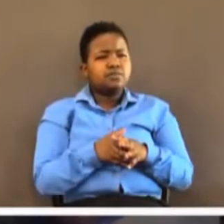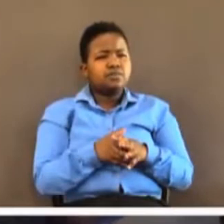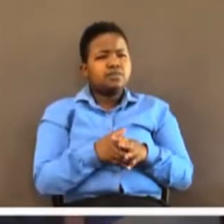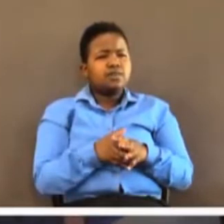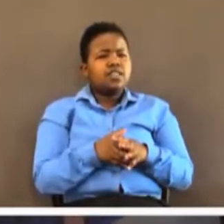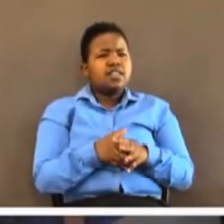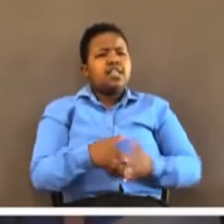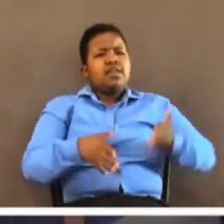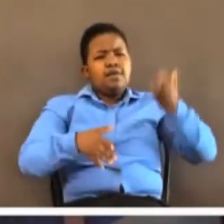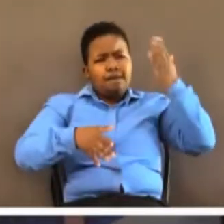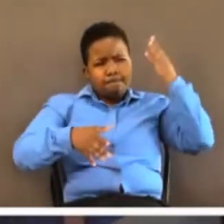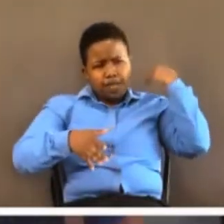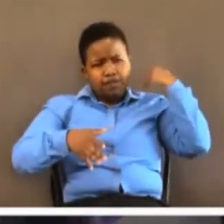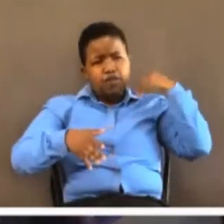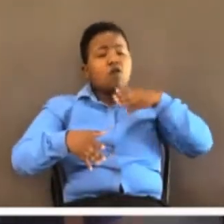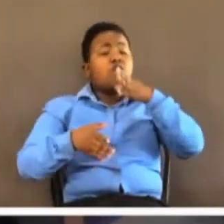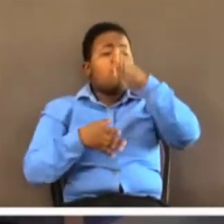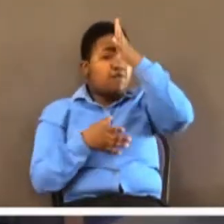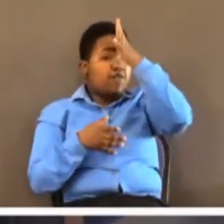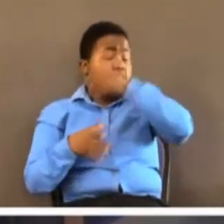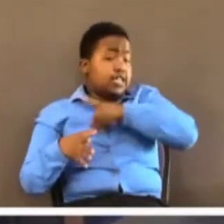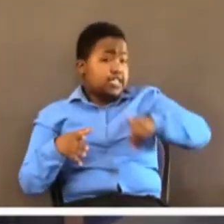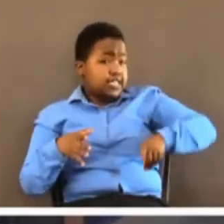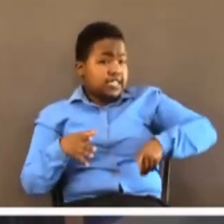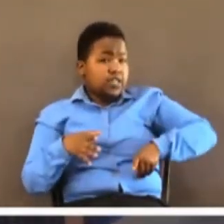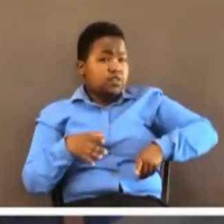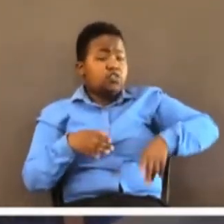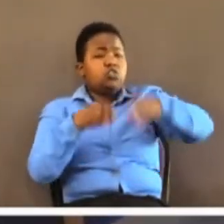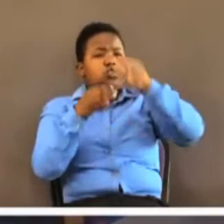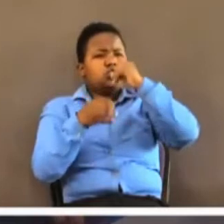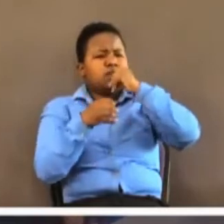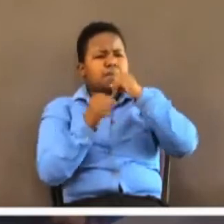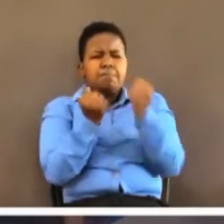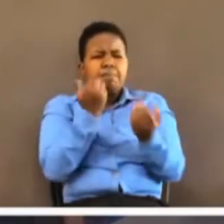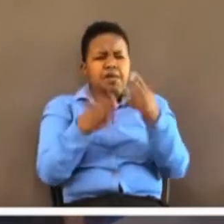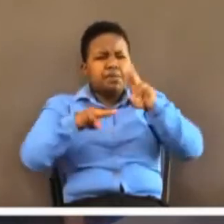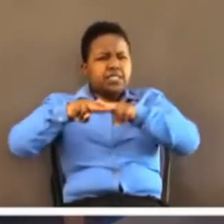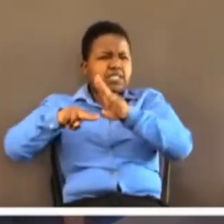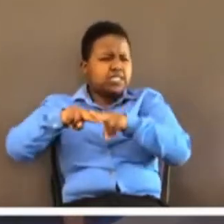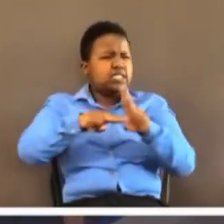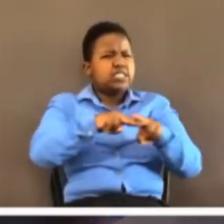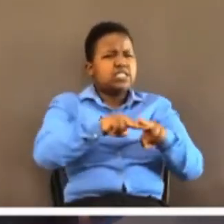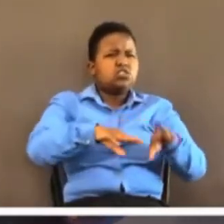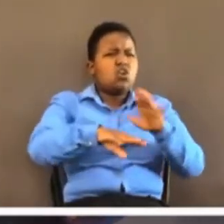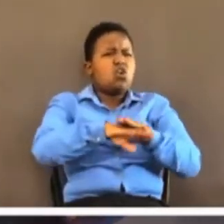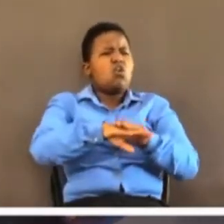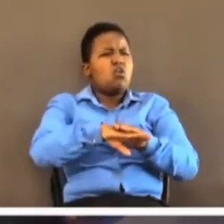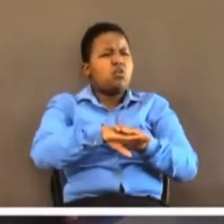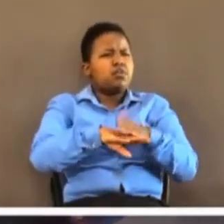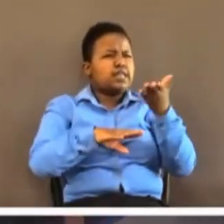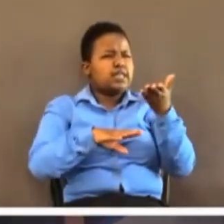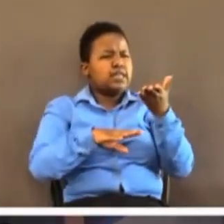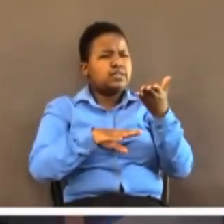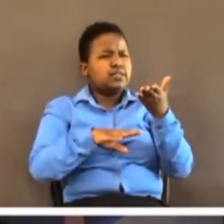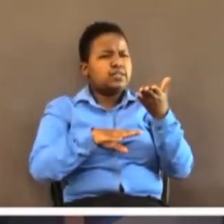to the battlefield to take some food to his siblings, he found the feurist thing we call God here threatening